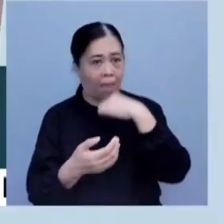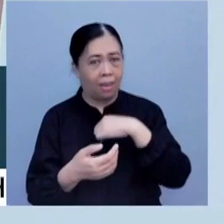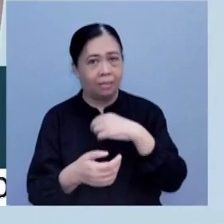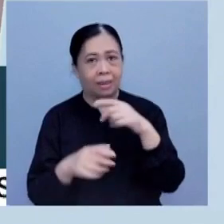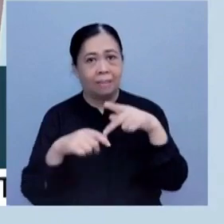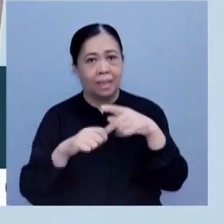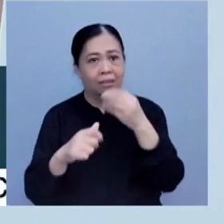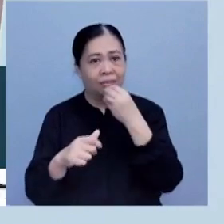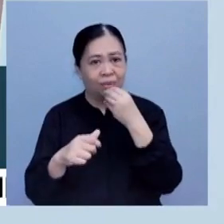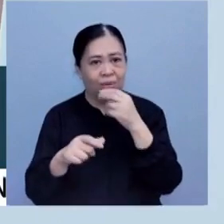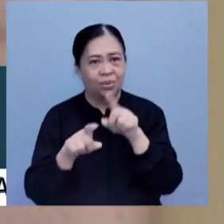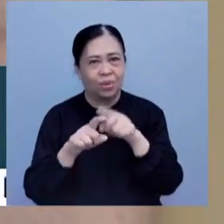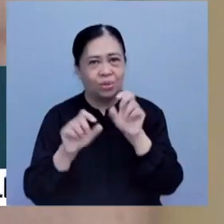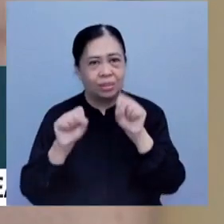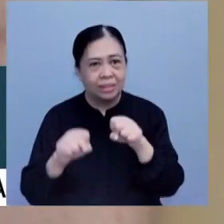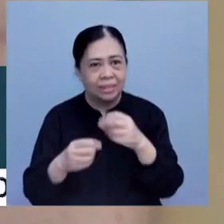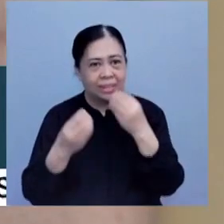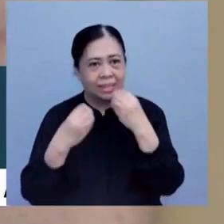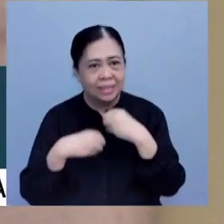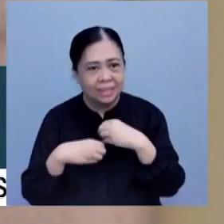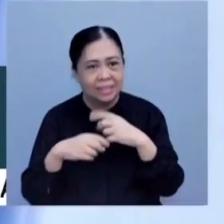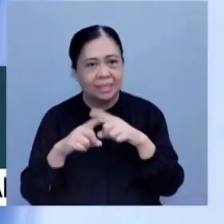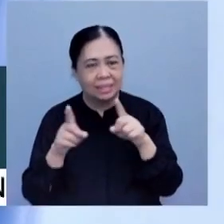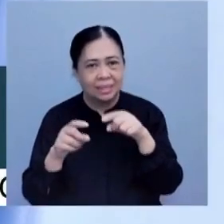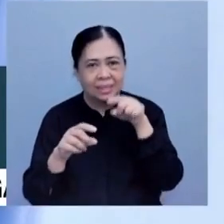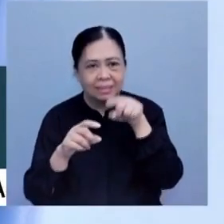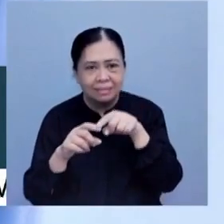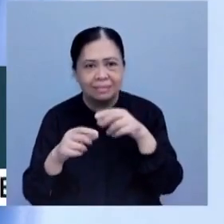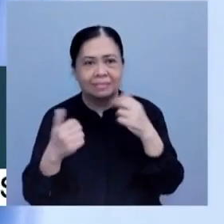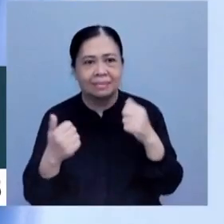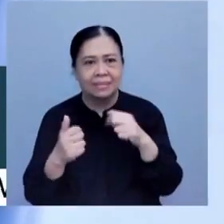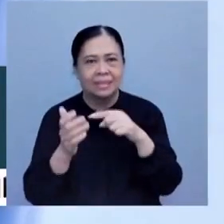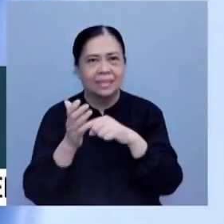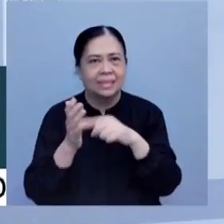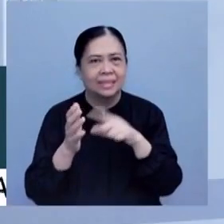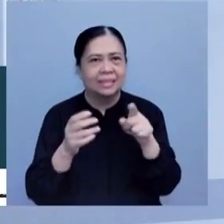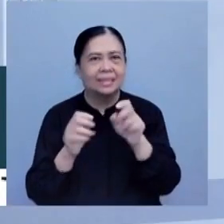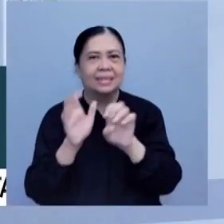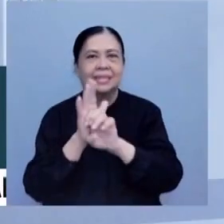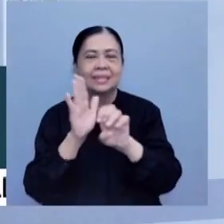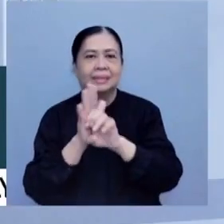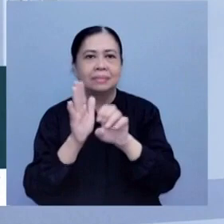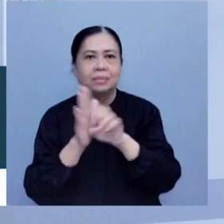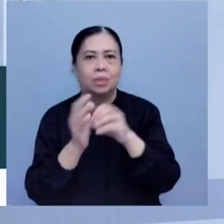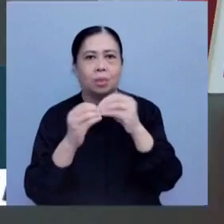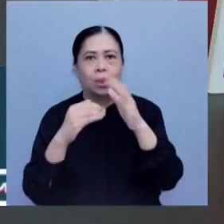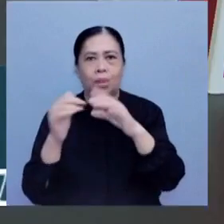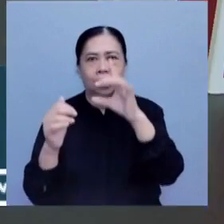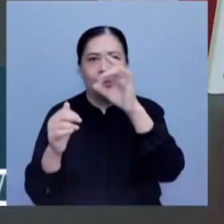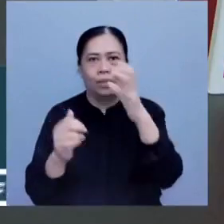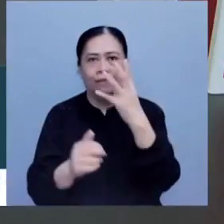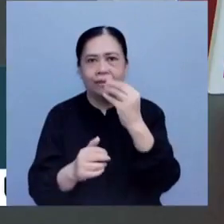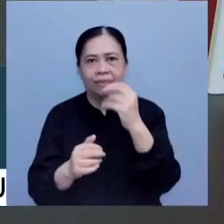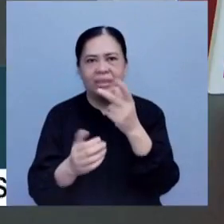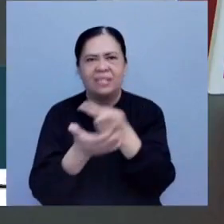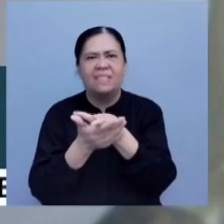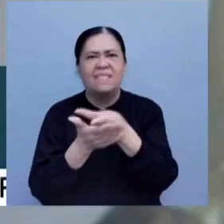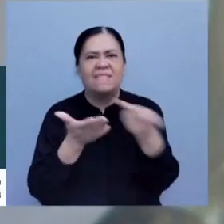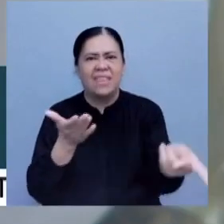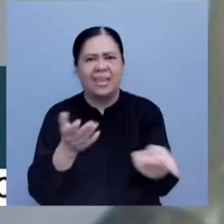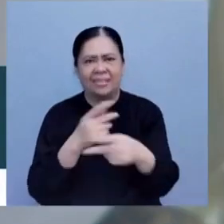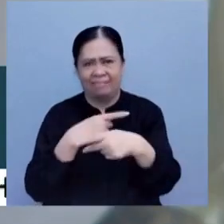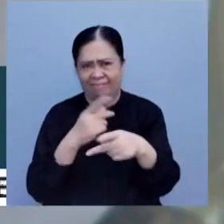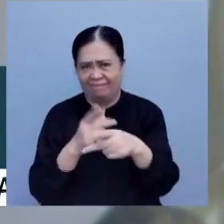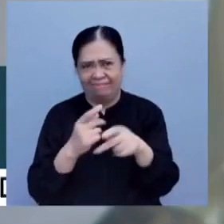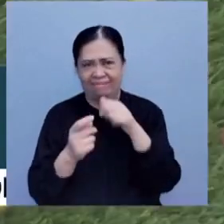was also capable of nibbling children's fingers. These are just a few examples of the more than 150 failed products that are